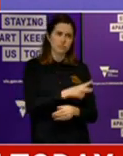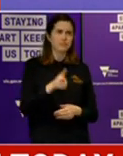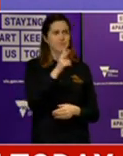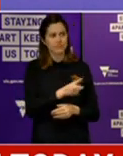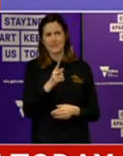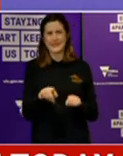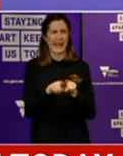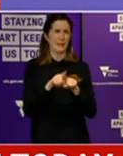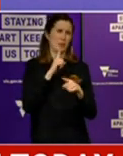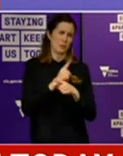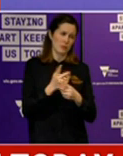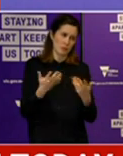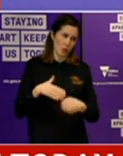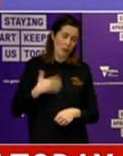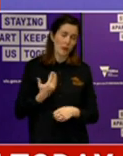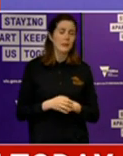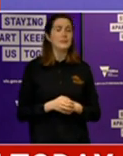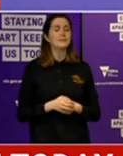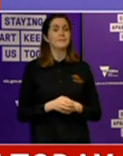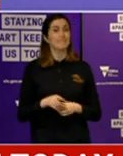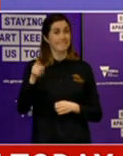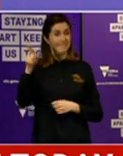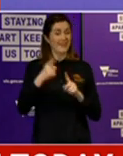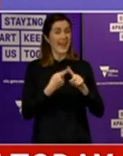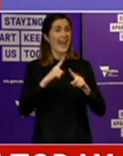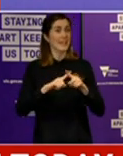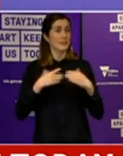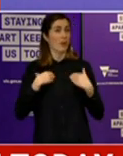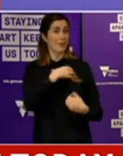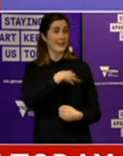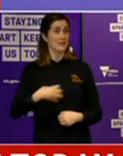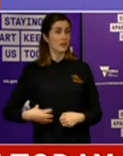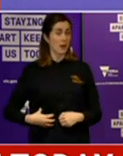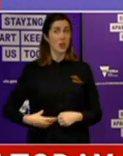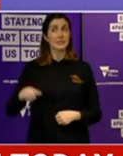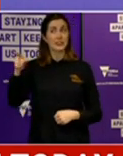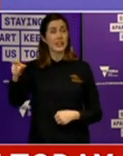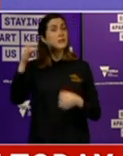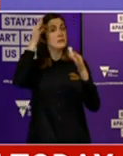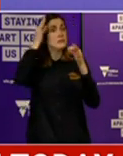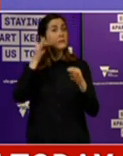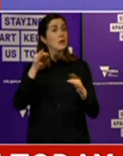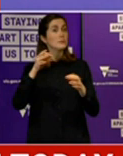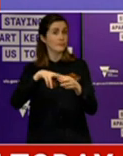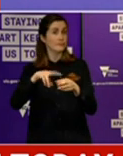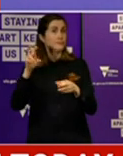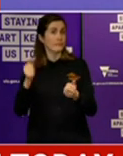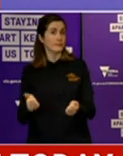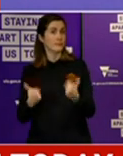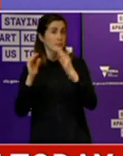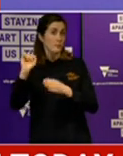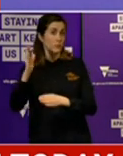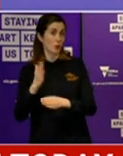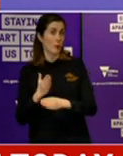the Minister made a decision that she could not sit in the Cabinet. And any Minister who comes to that